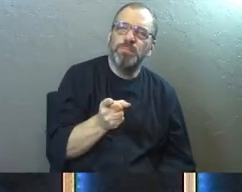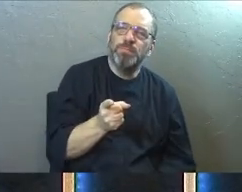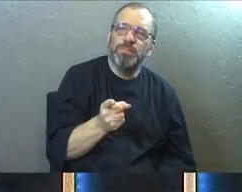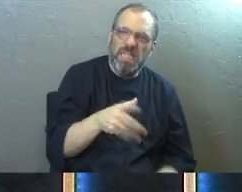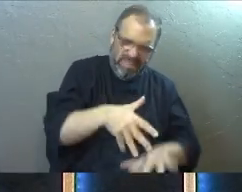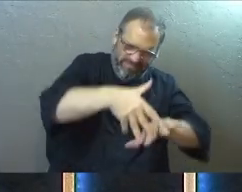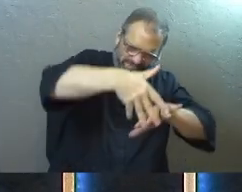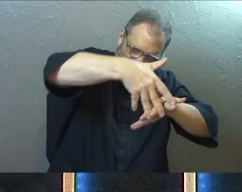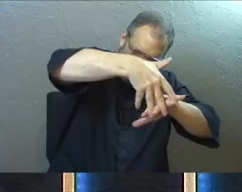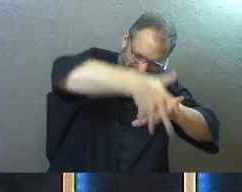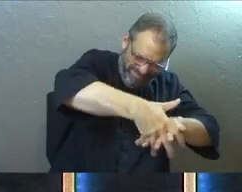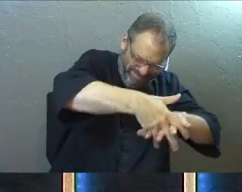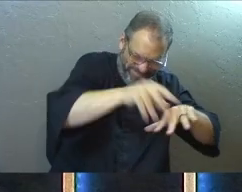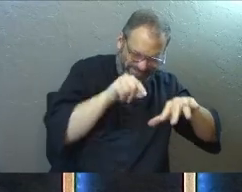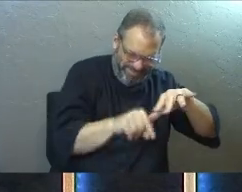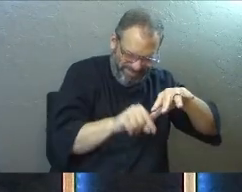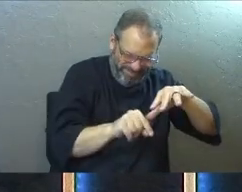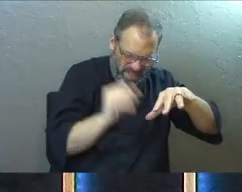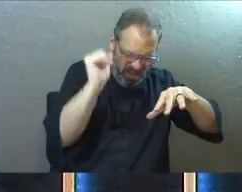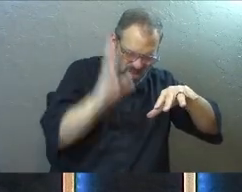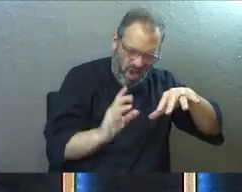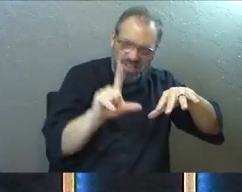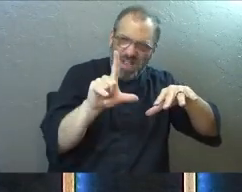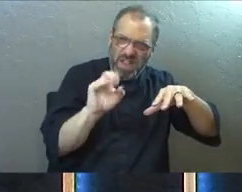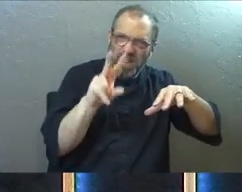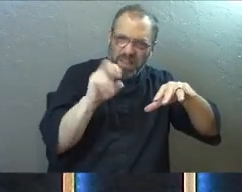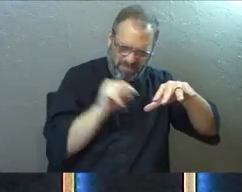Be rooted in the love of God.